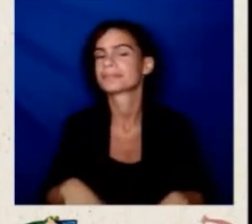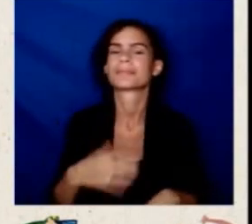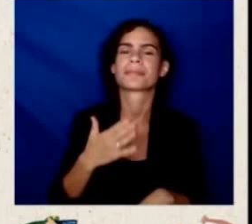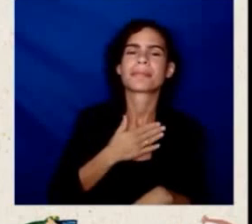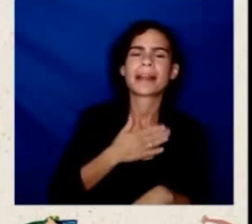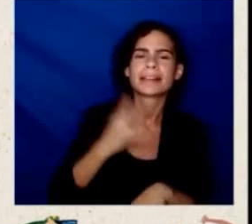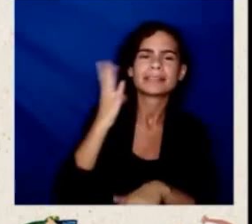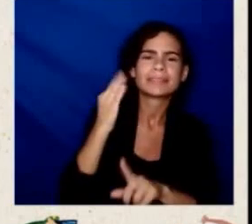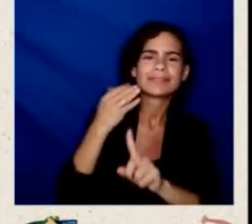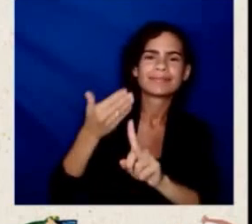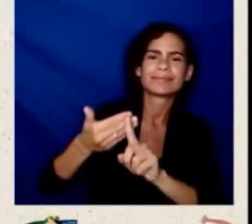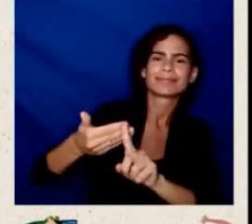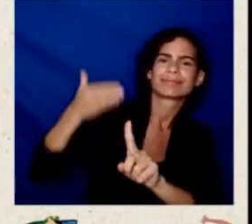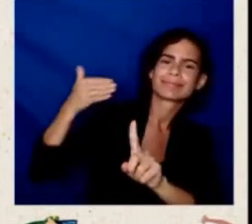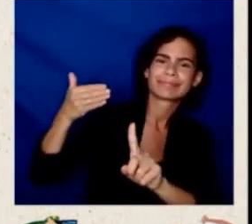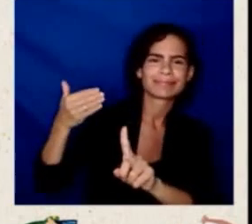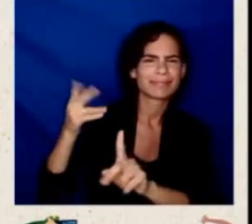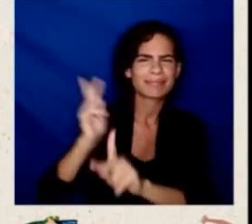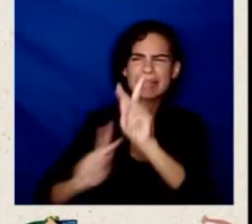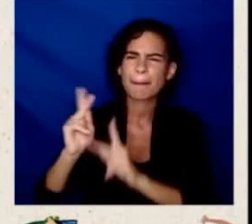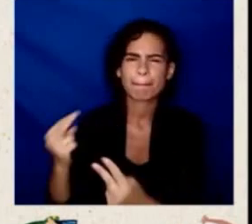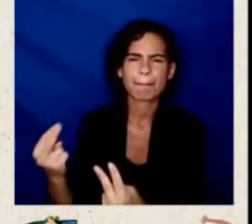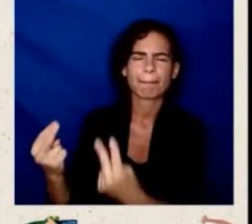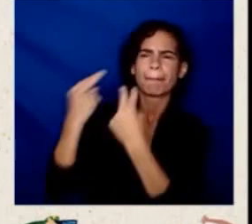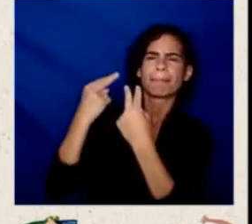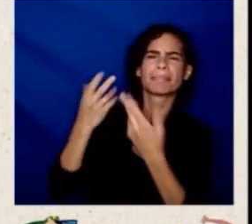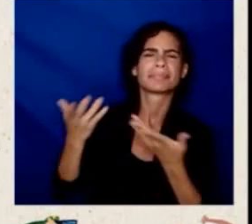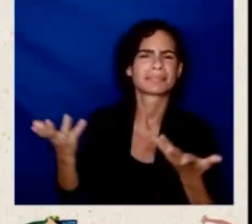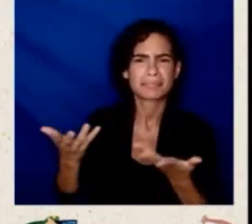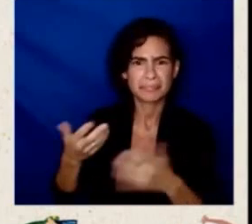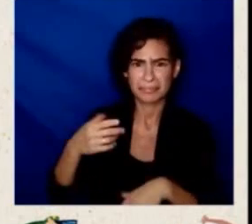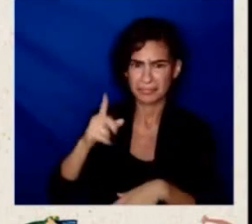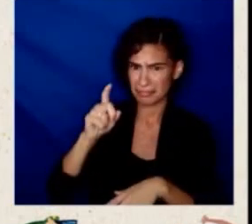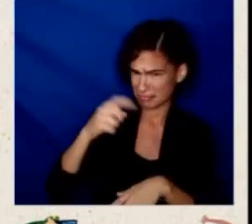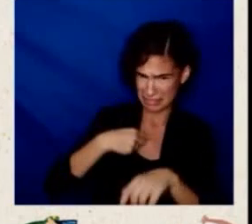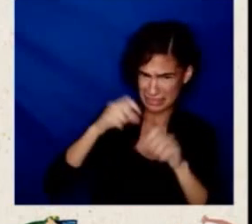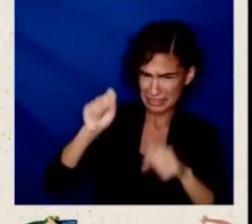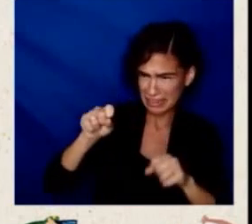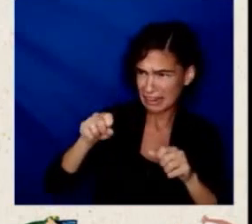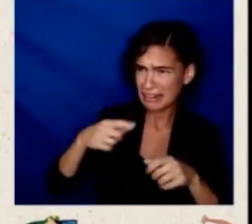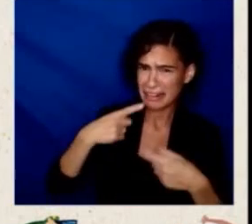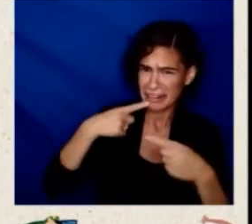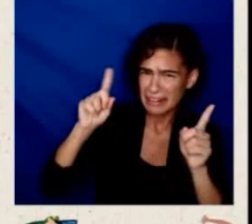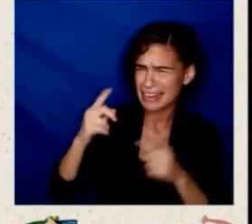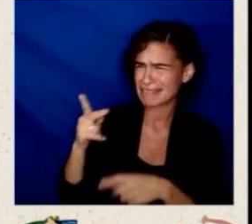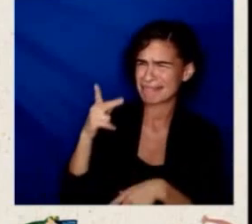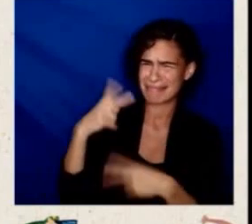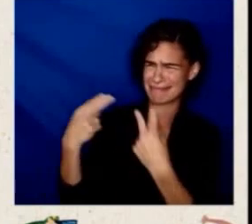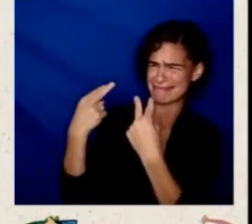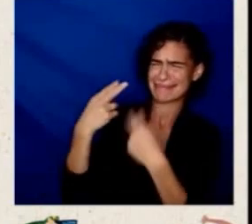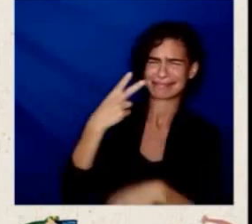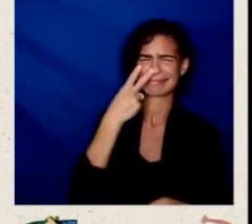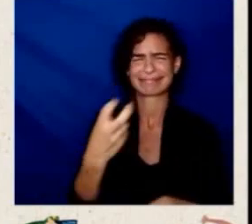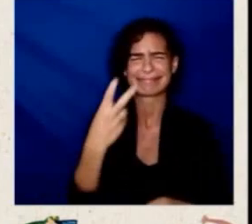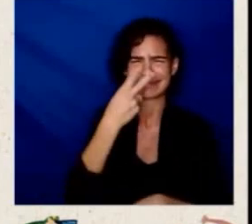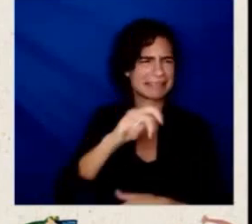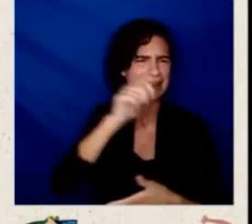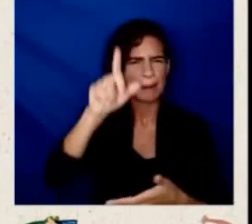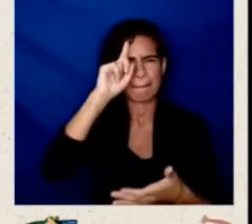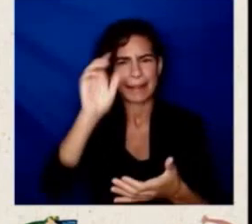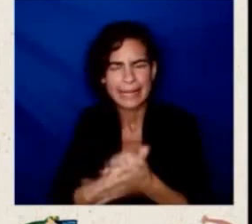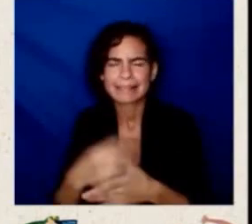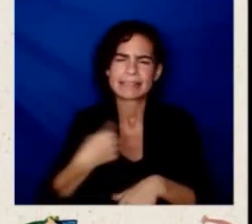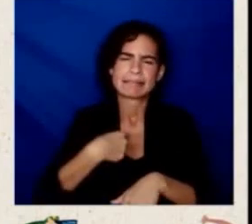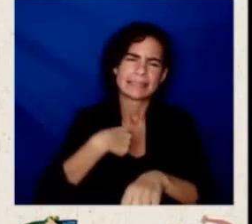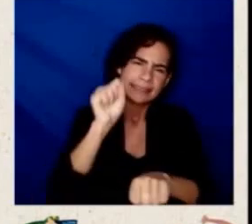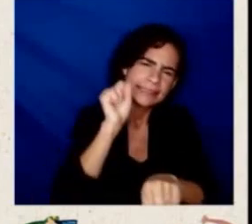me to be able to become a professional the way I did. And so, for me, it's always a matter of saying thank